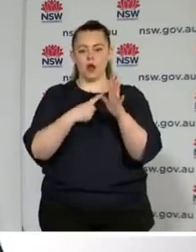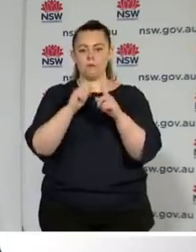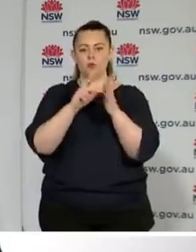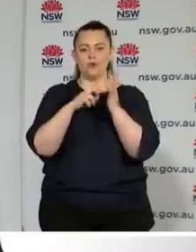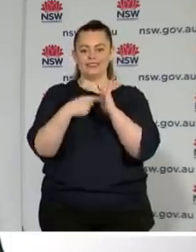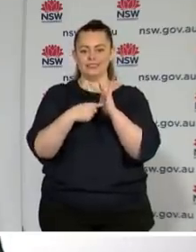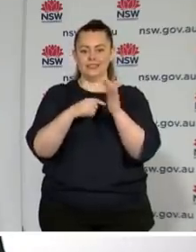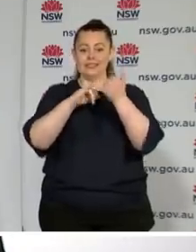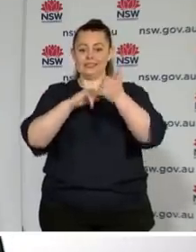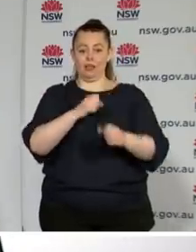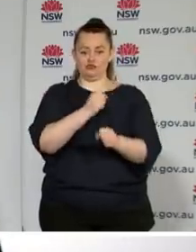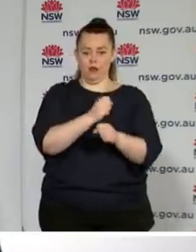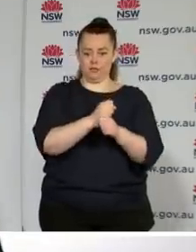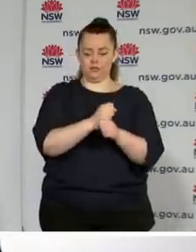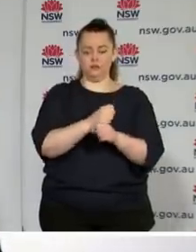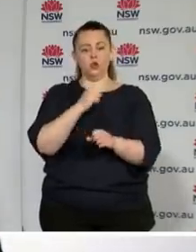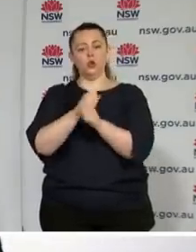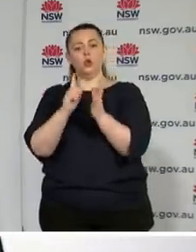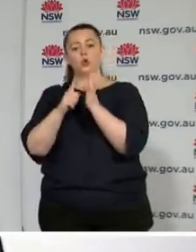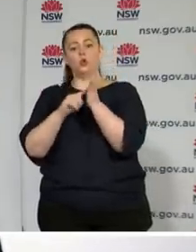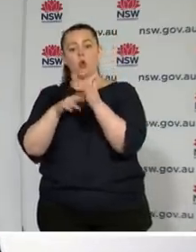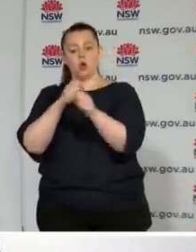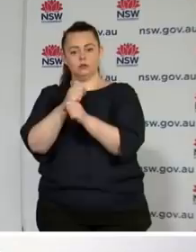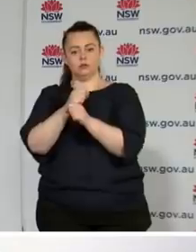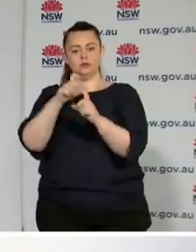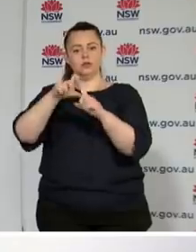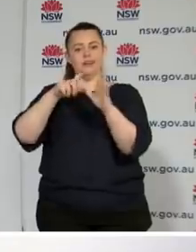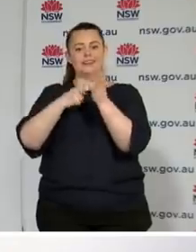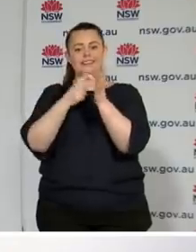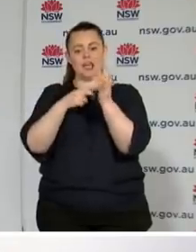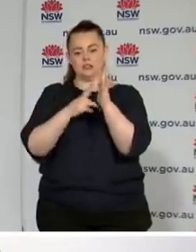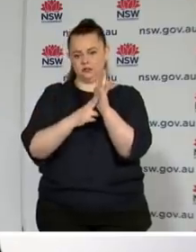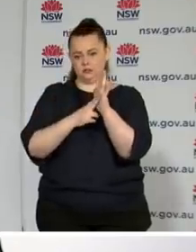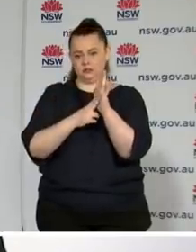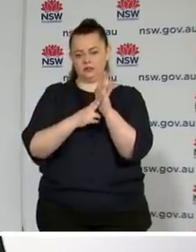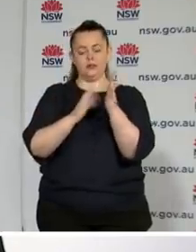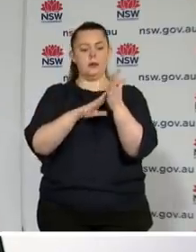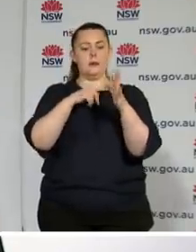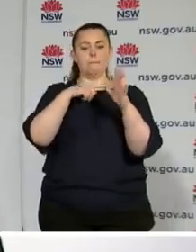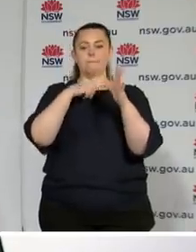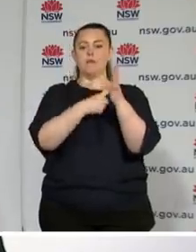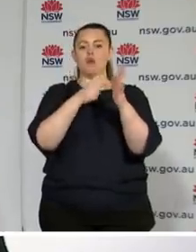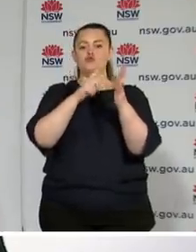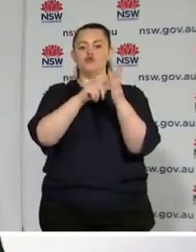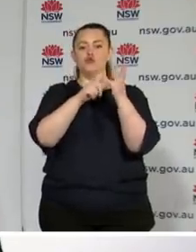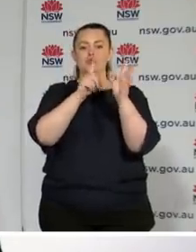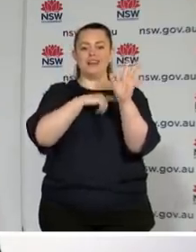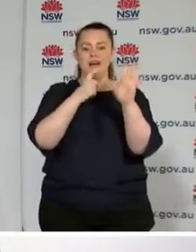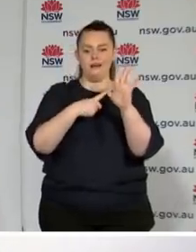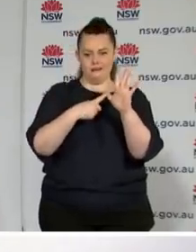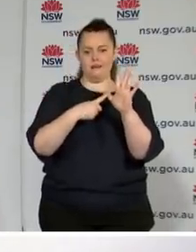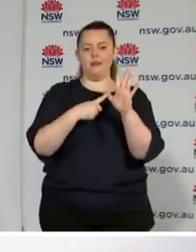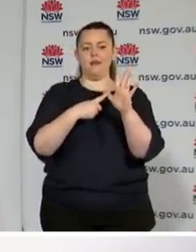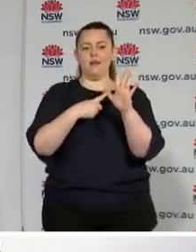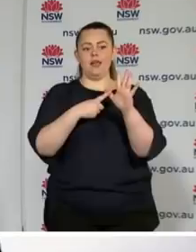Wales, Goolong in western New South Wales, Dairton in far west and Morooya and Threadbow in southern New South Wales. We are seeing